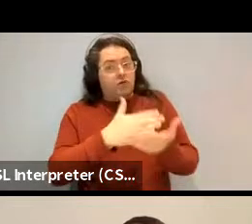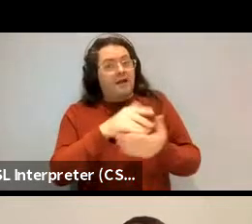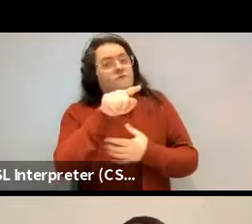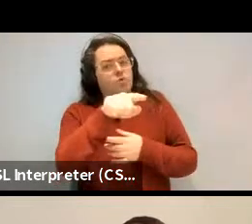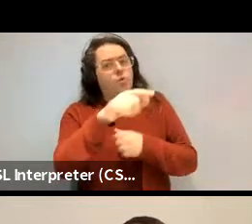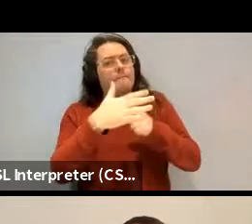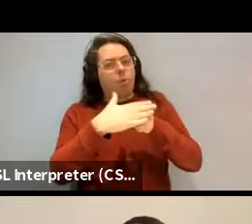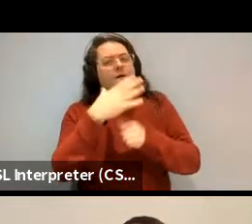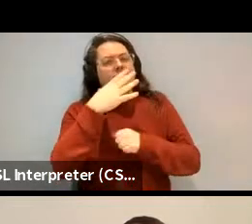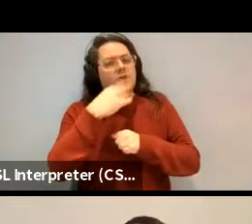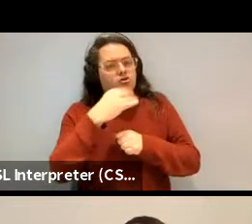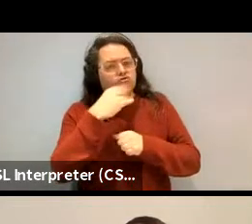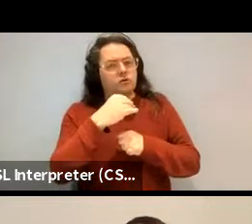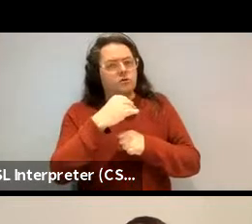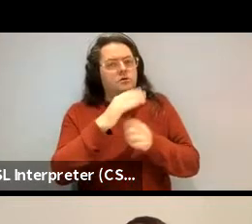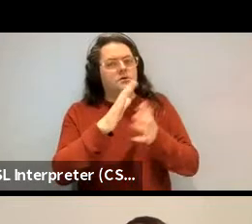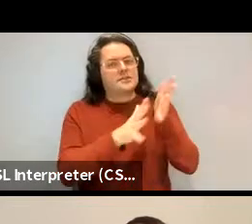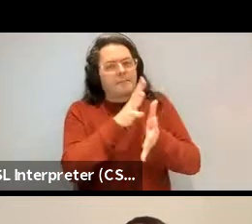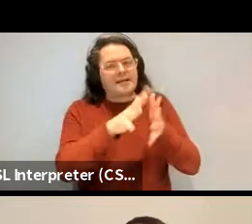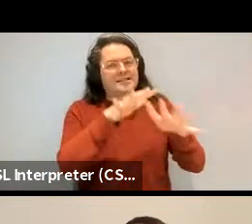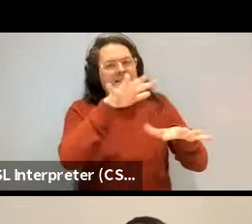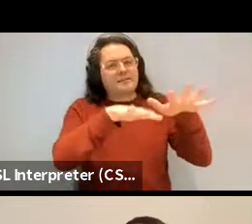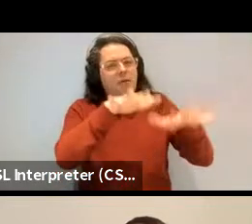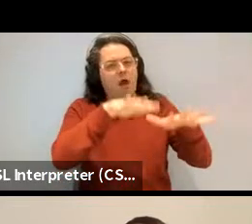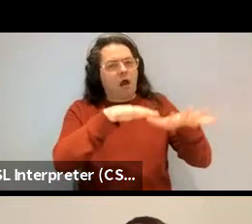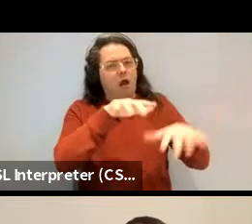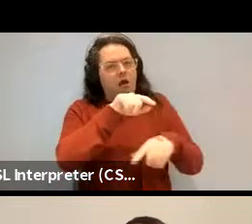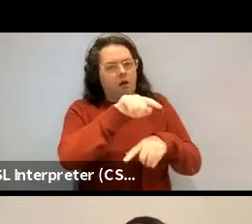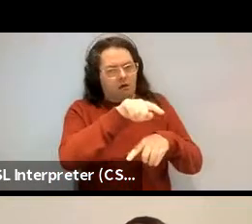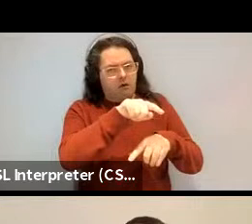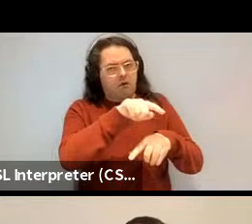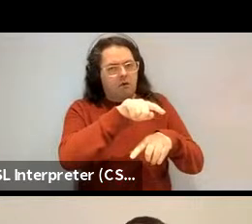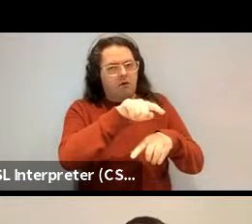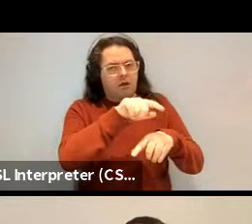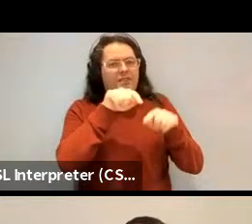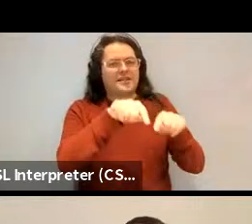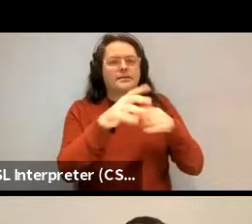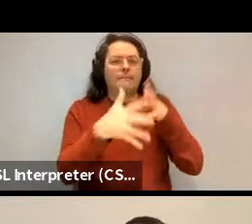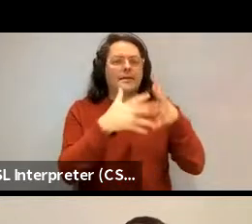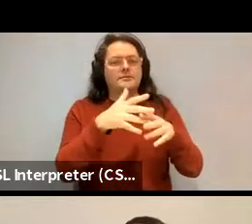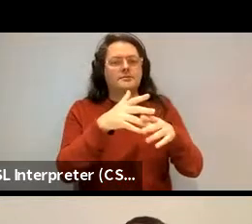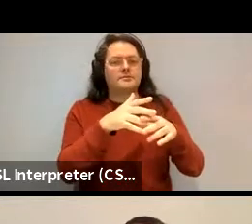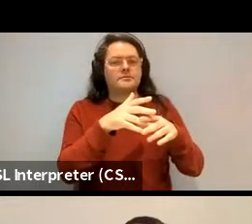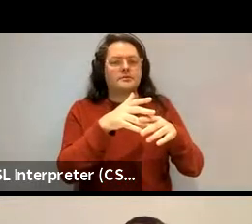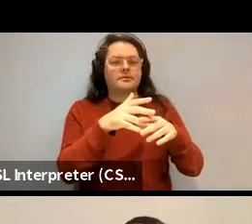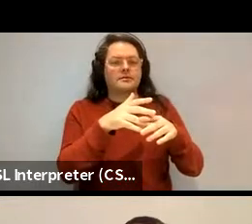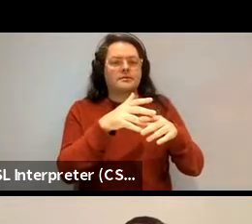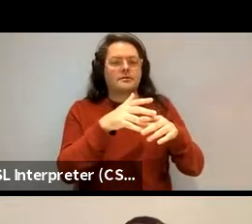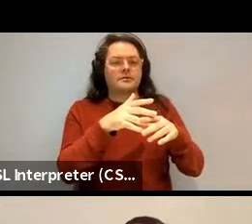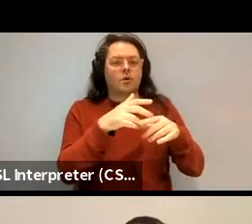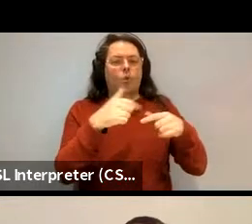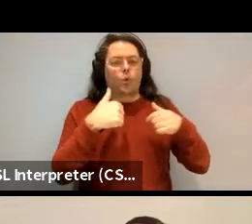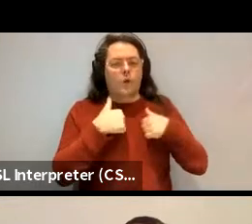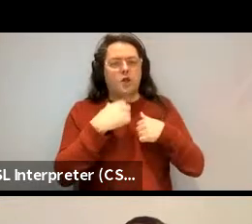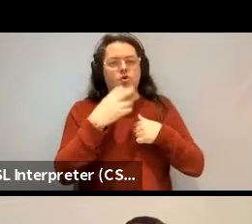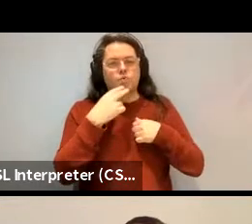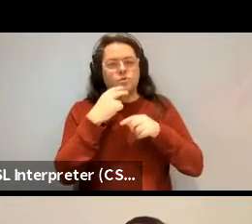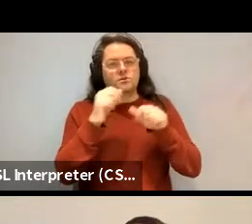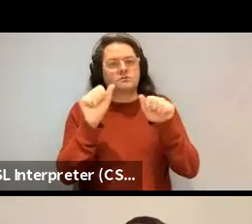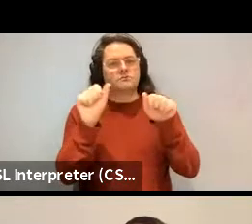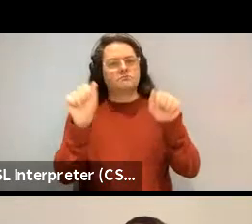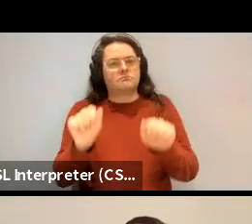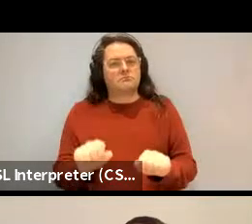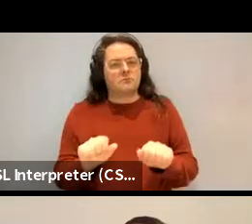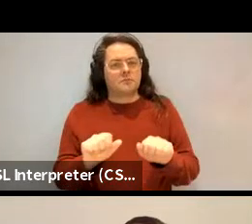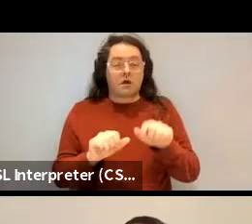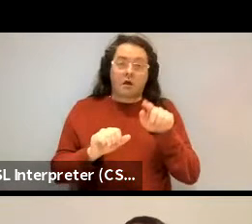functions and semantic similarity. And these are shortcuts shorthands that we as linguists use more than anything else. That's